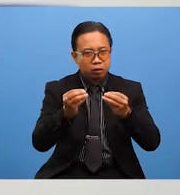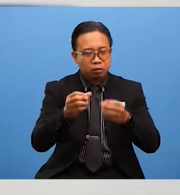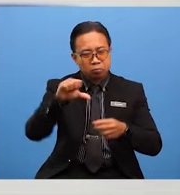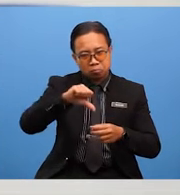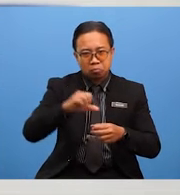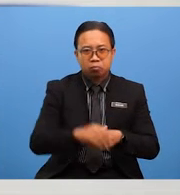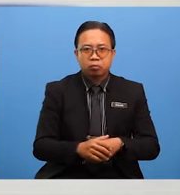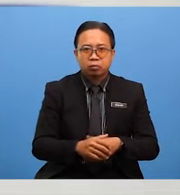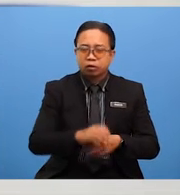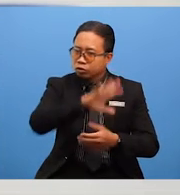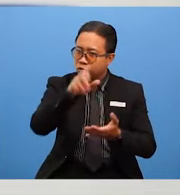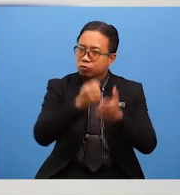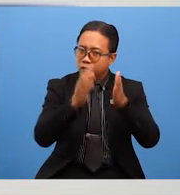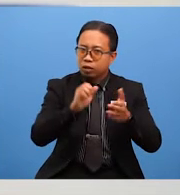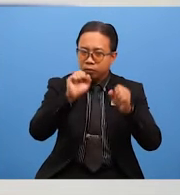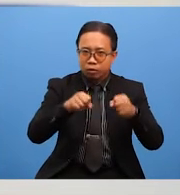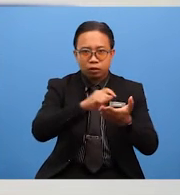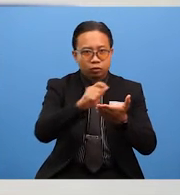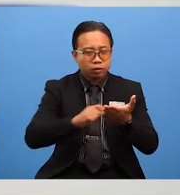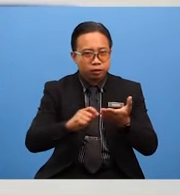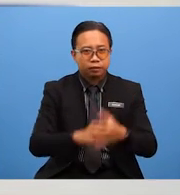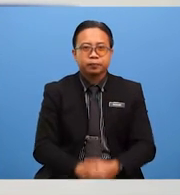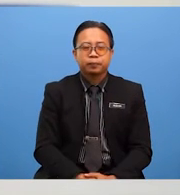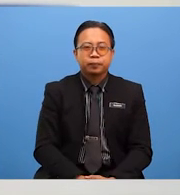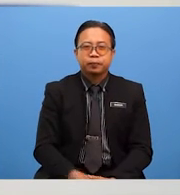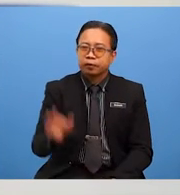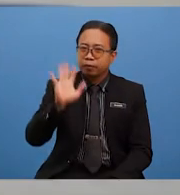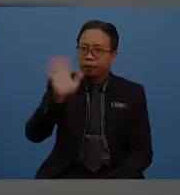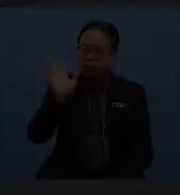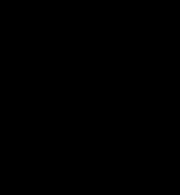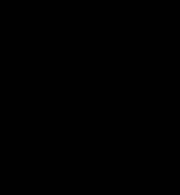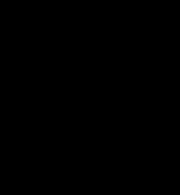up. Everyone can write. Bye-bye guys! Bye guys.